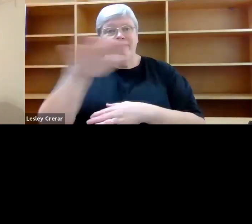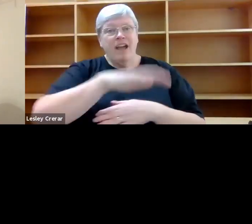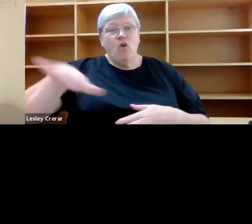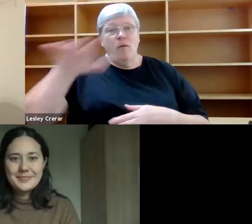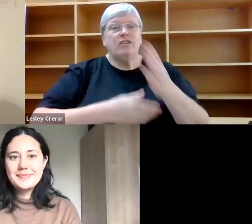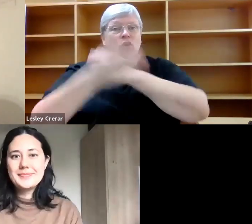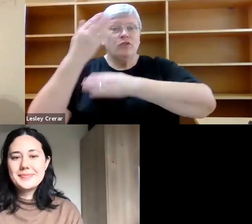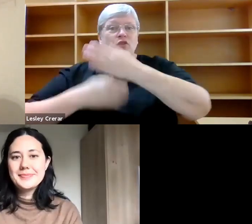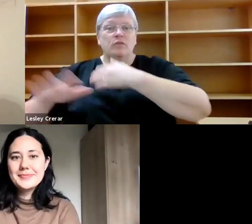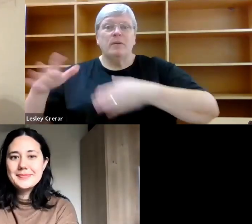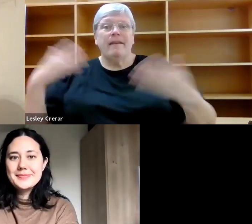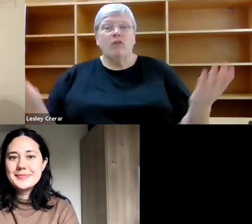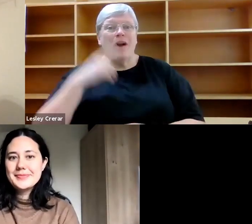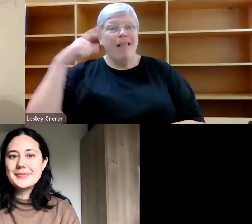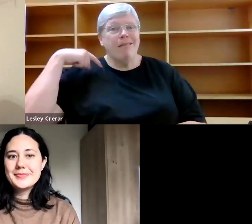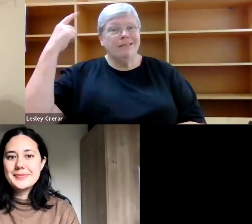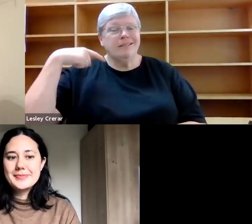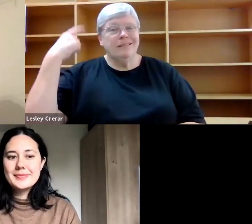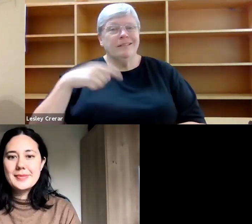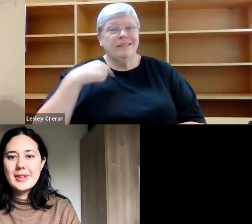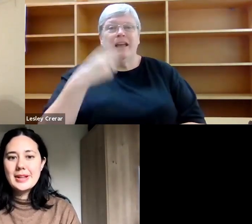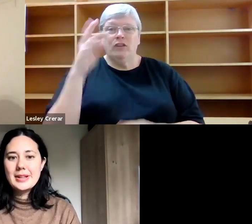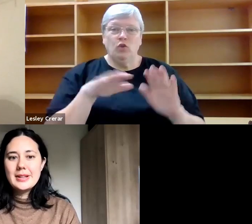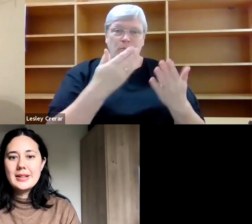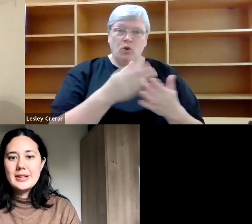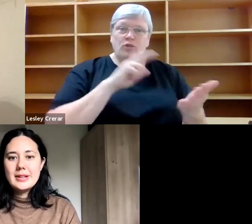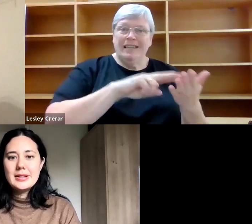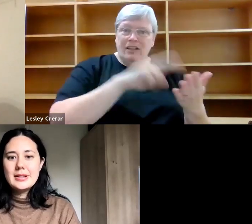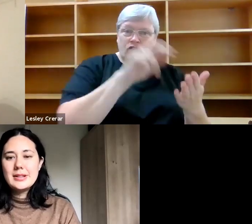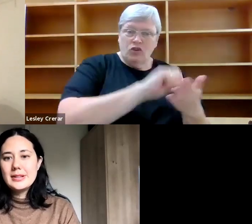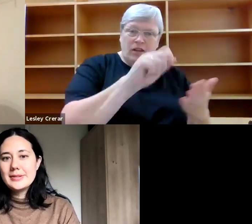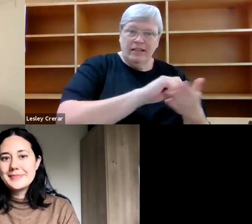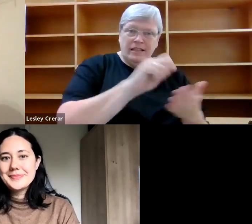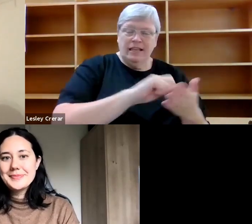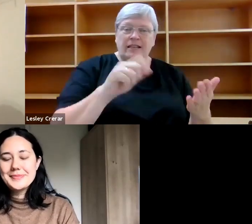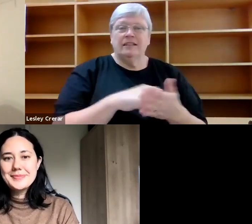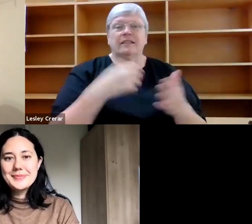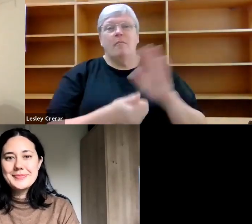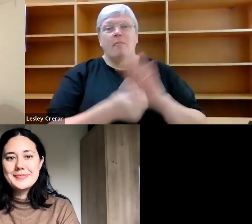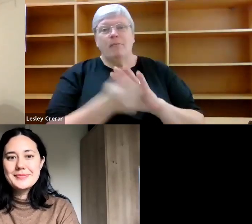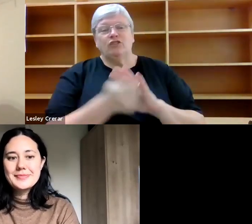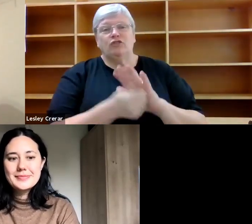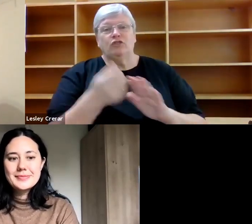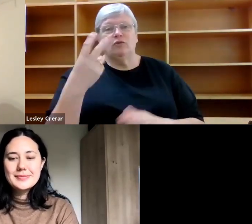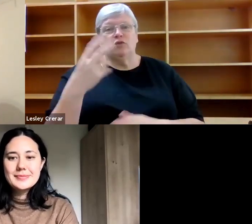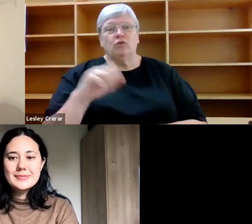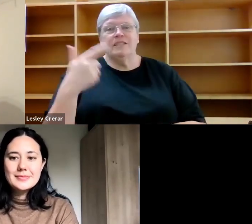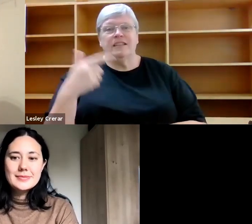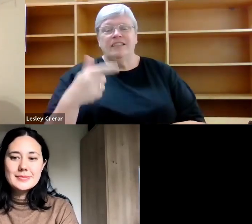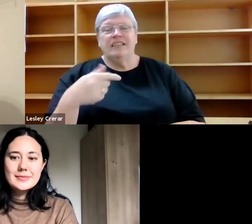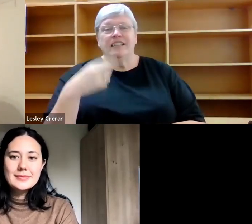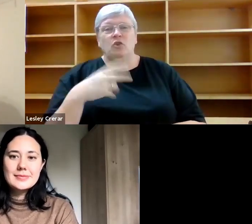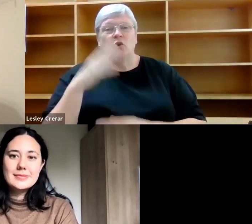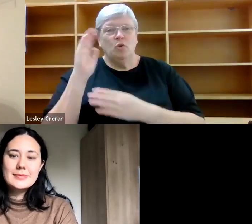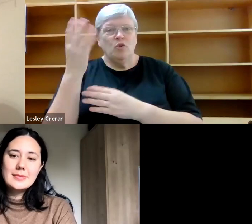Cambridge. She's the author of two books of nature writing, Turning published in 2017 and Two Trees Make a Forest